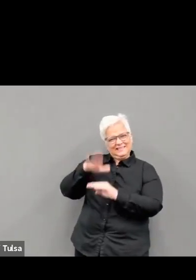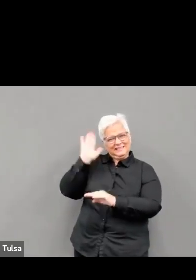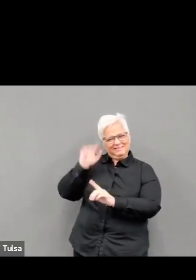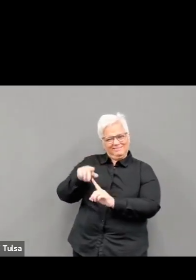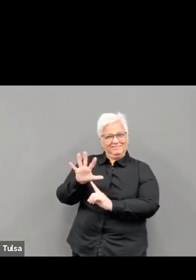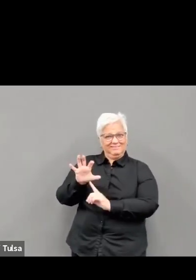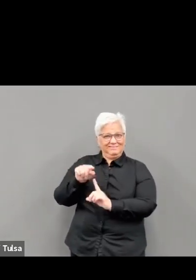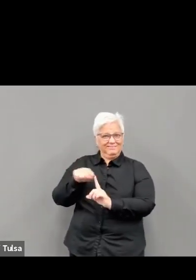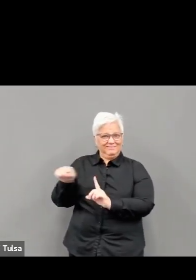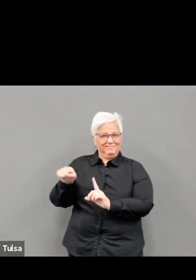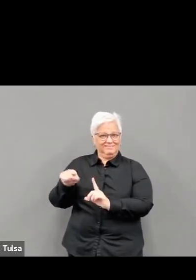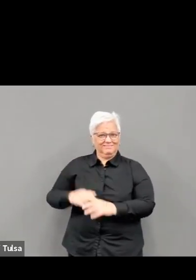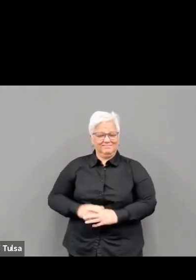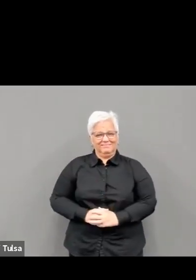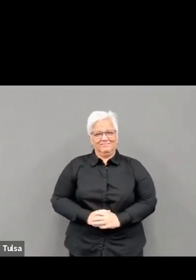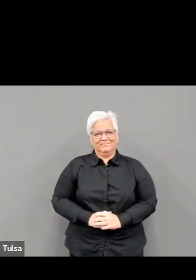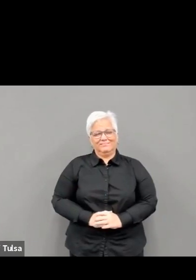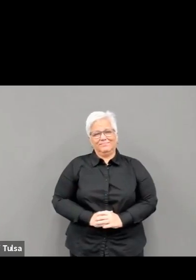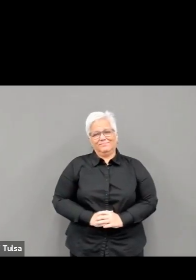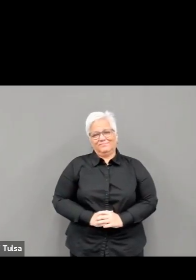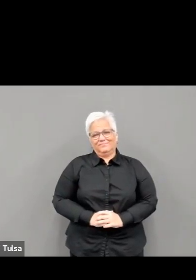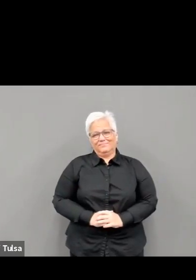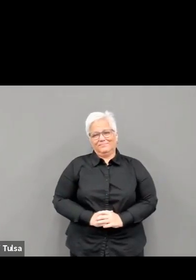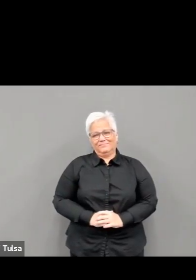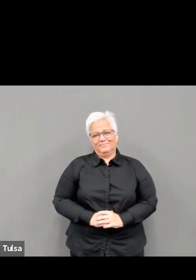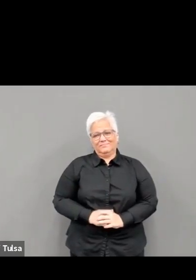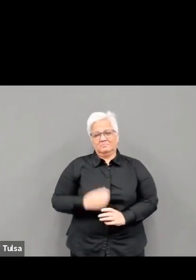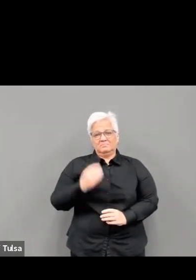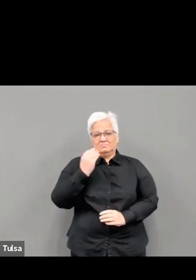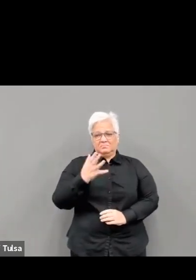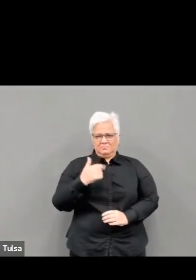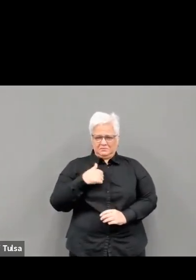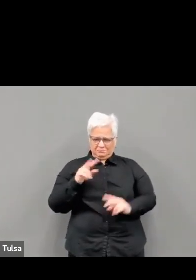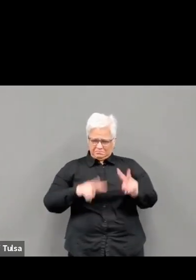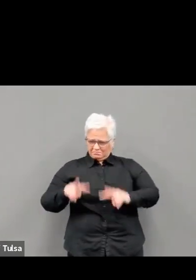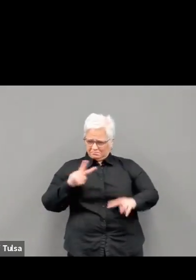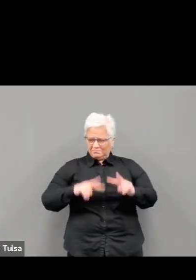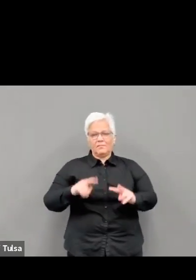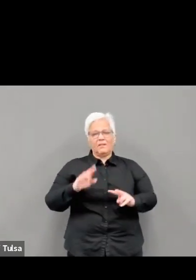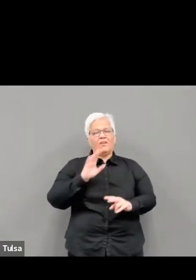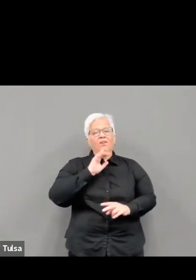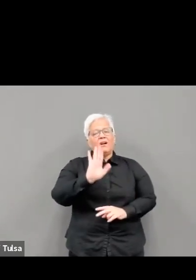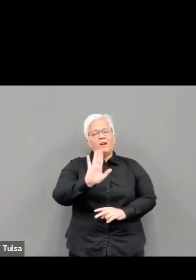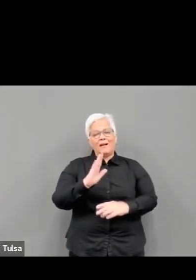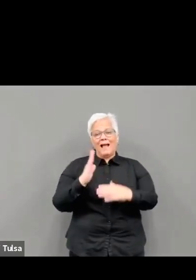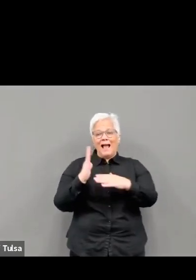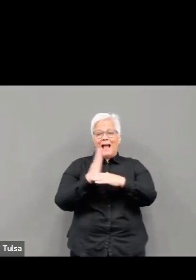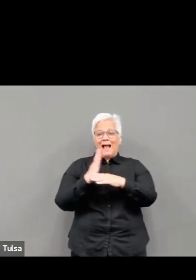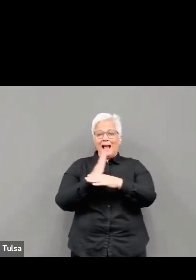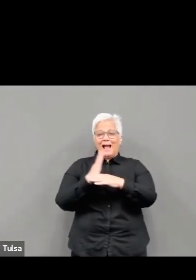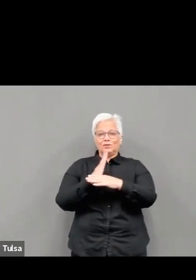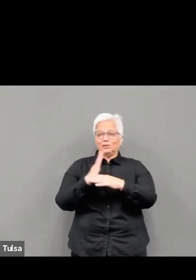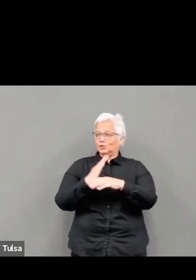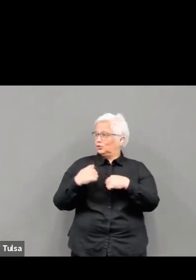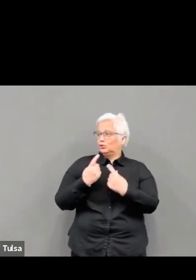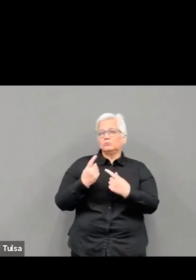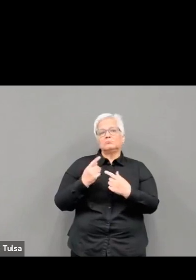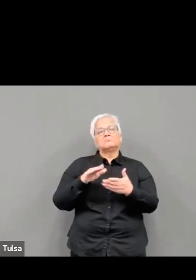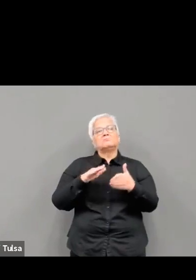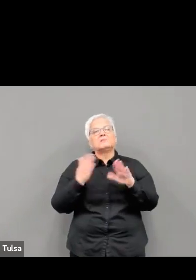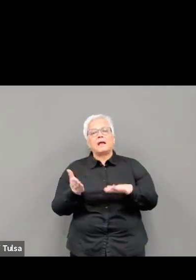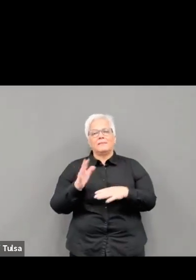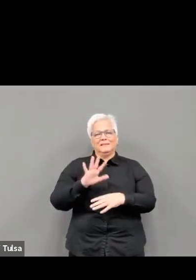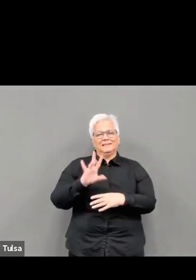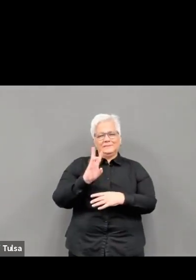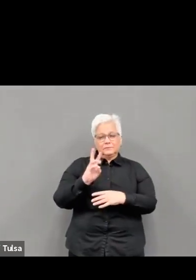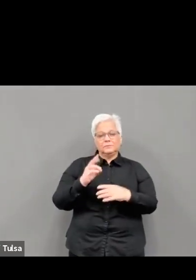deaths due to COVID-19, the average years of potential life loss was 11.6 years per death. Based on